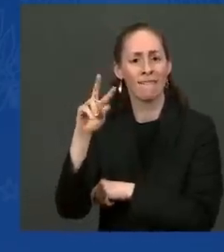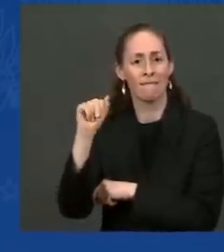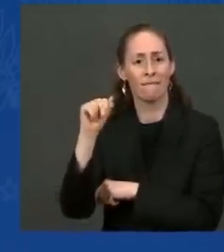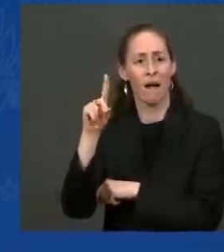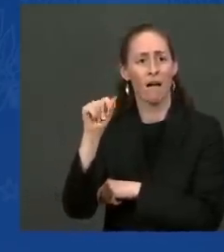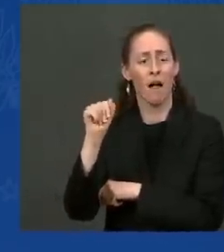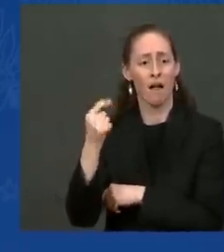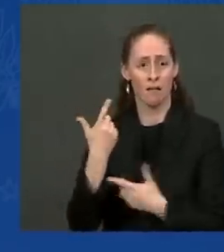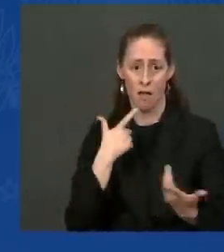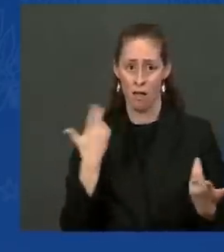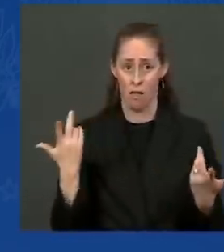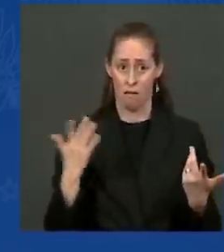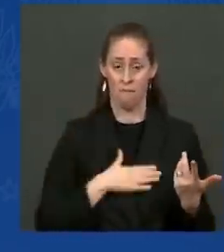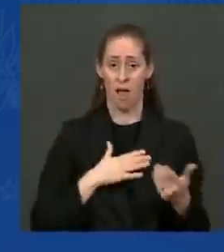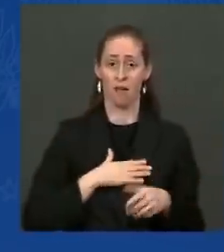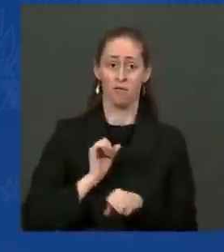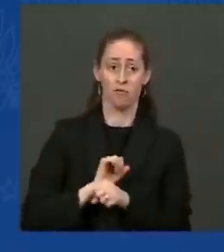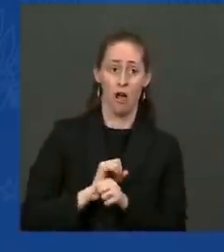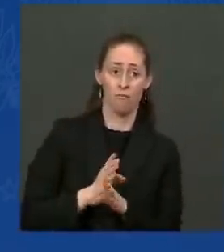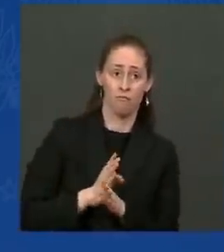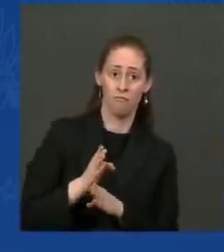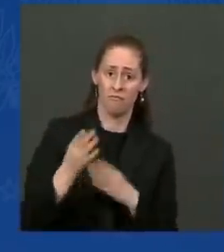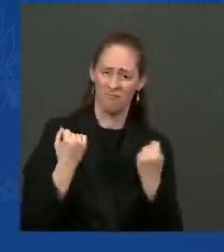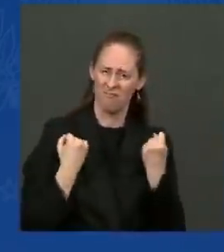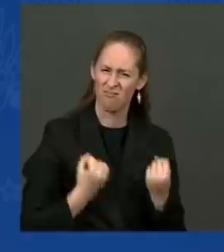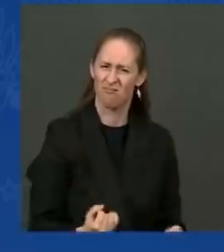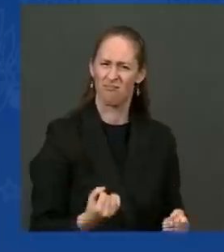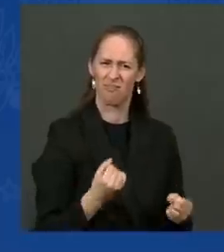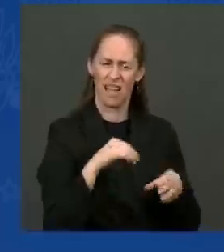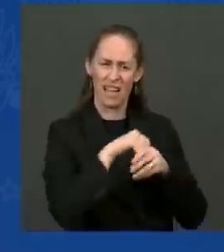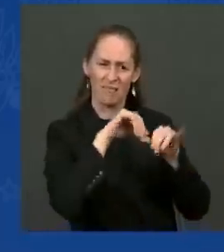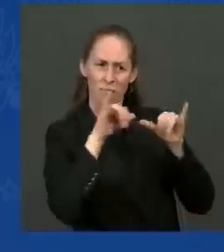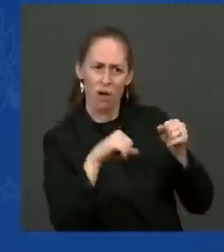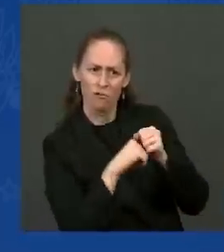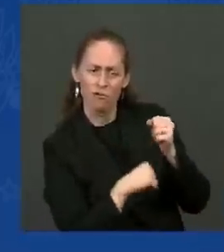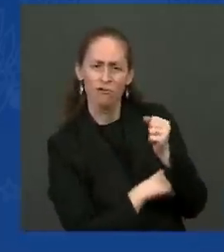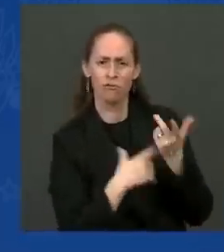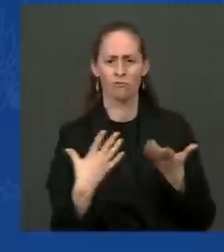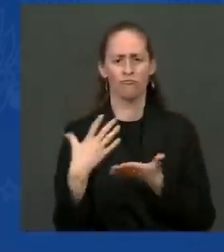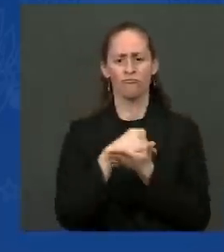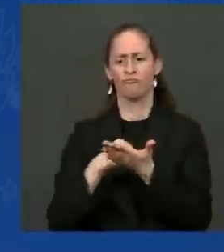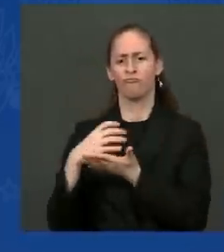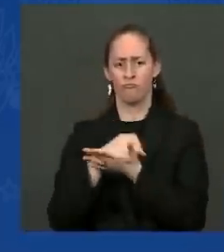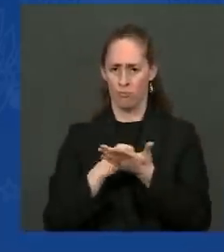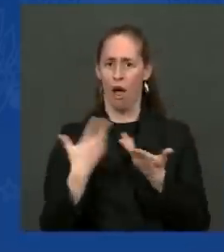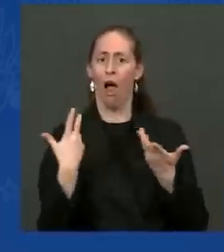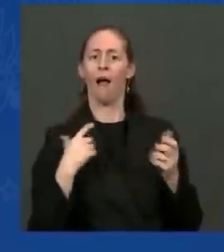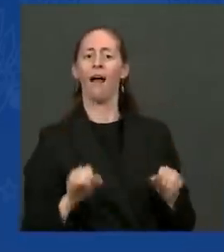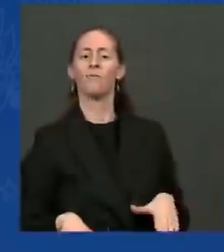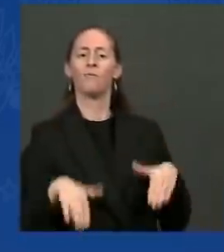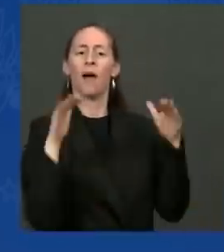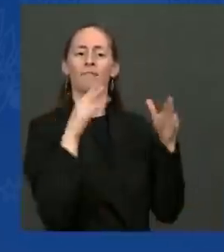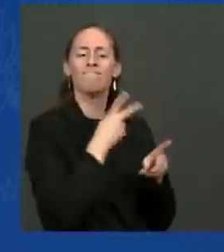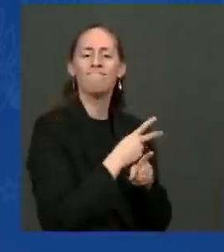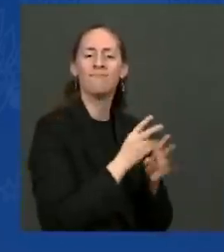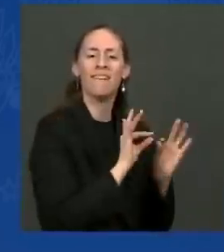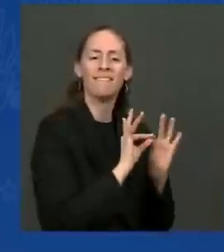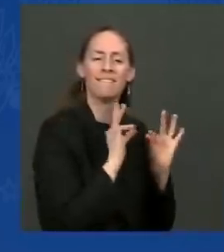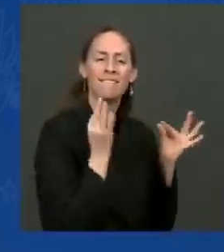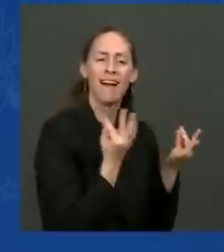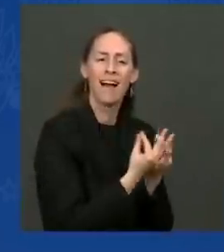career on infrastructure and fed her family on infrastructure. Americans like Jeff Bird,